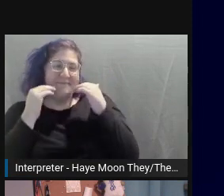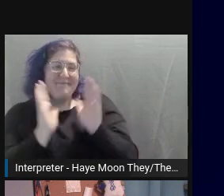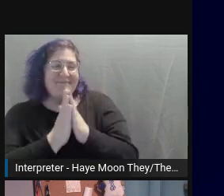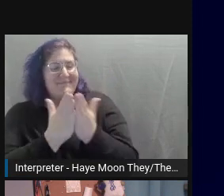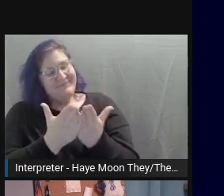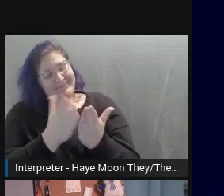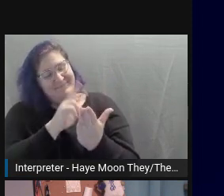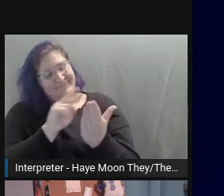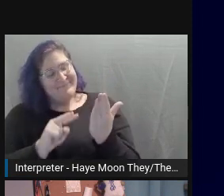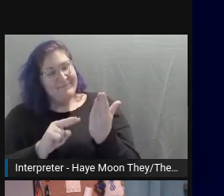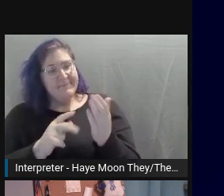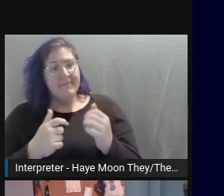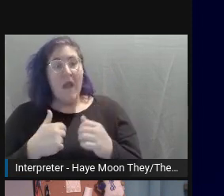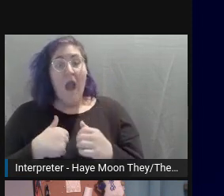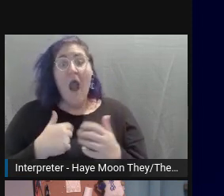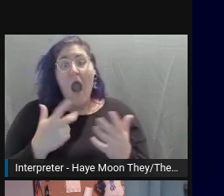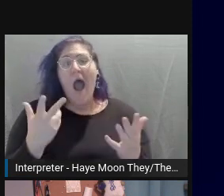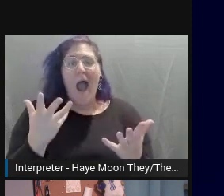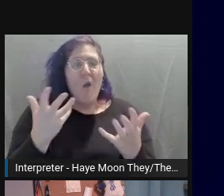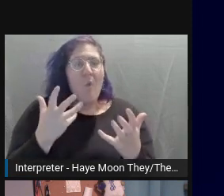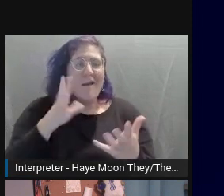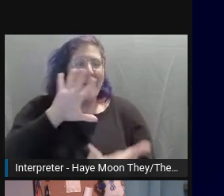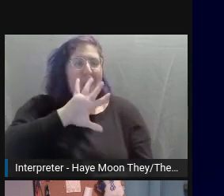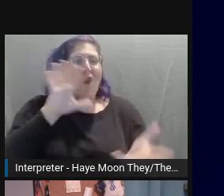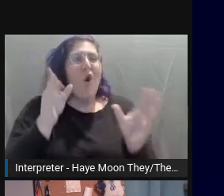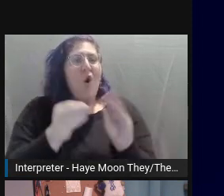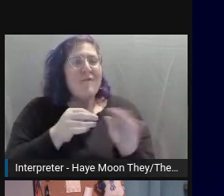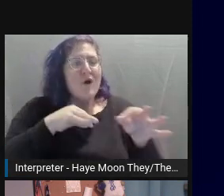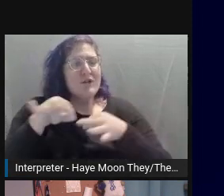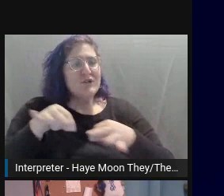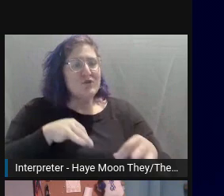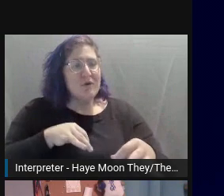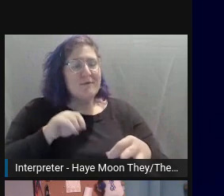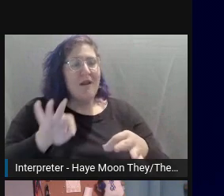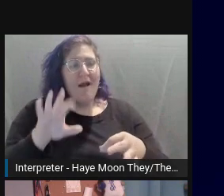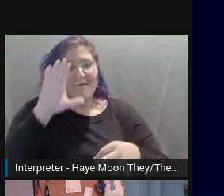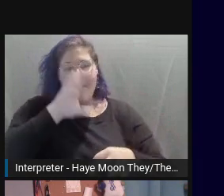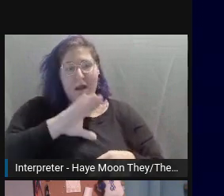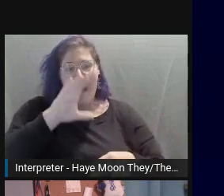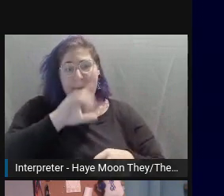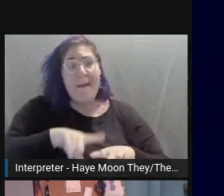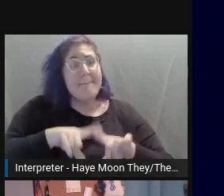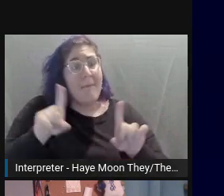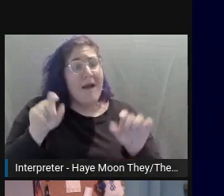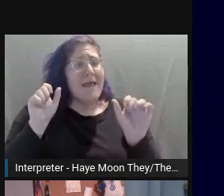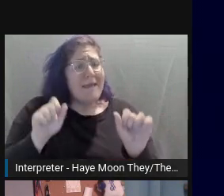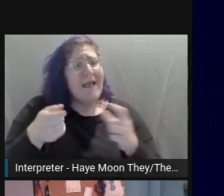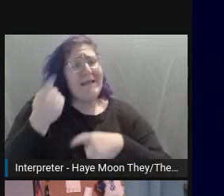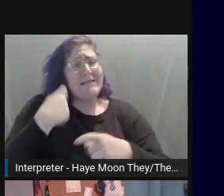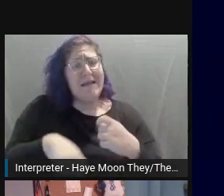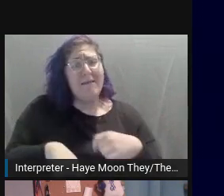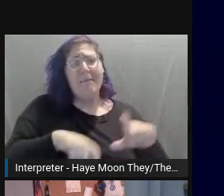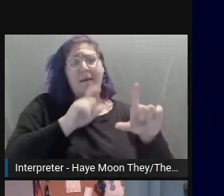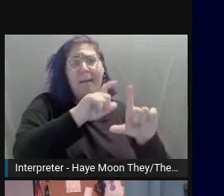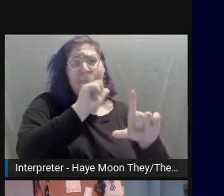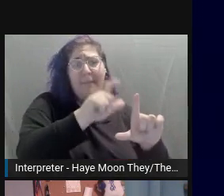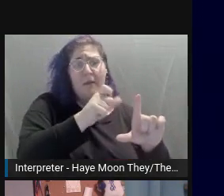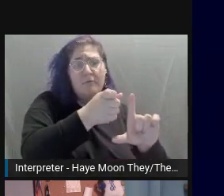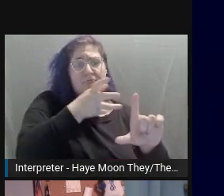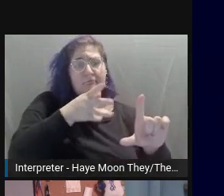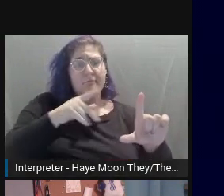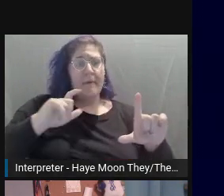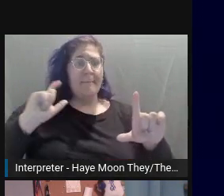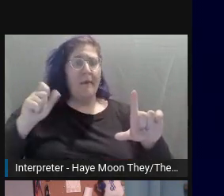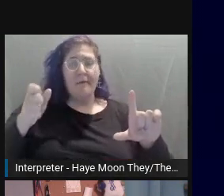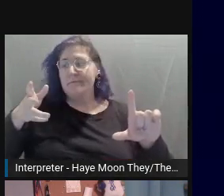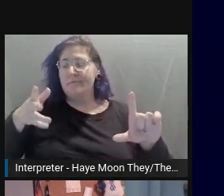I went for an overall description of the comic. However, effective alt text could be a panel-by-panel description. I also feel it's important, in